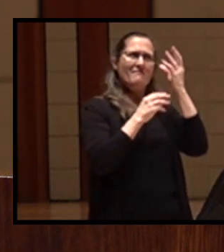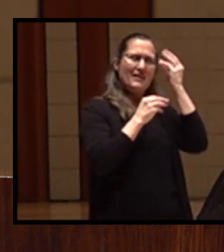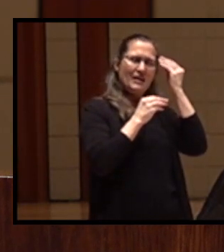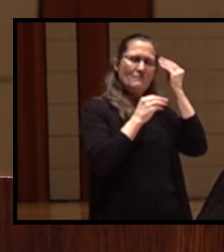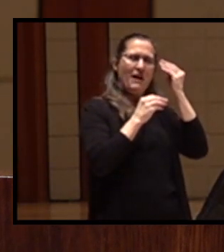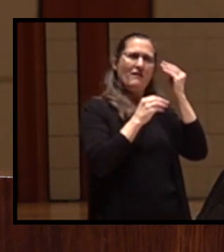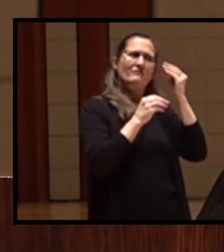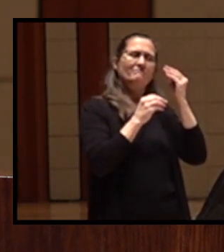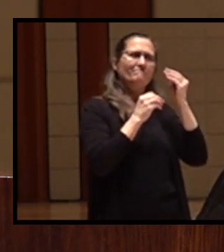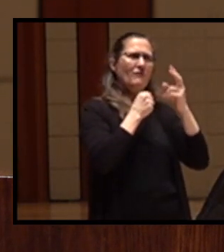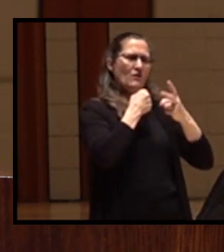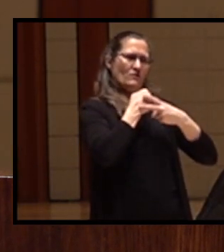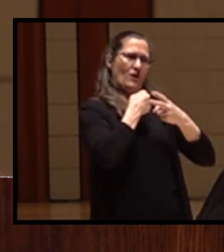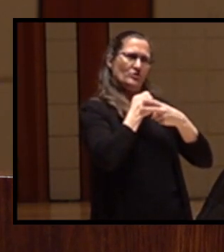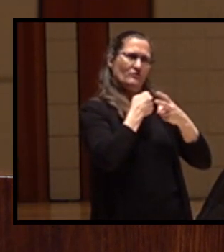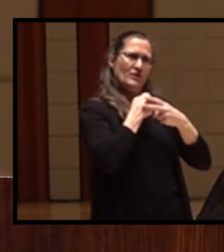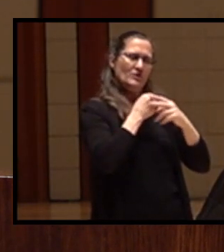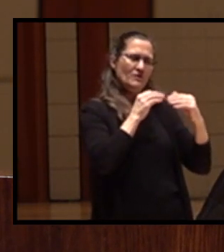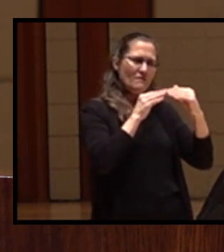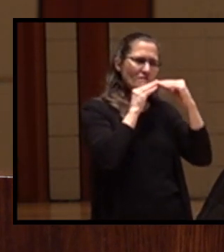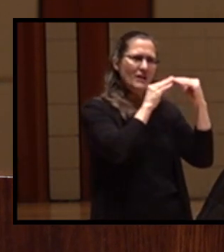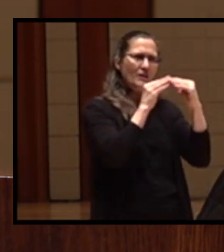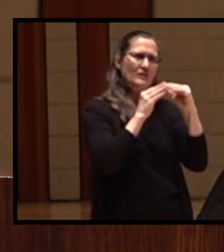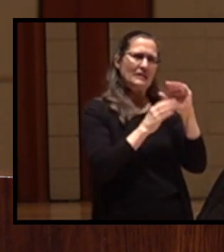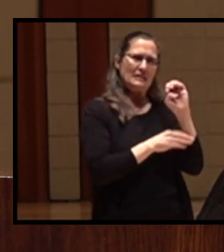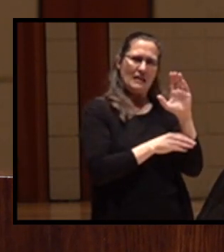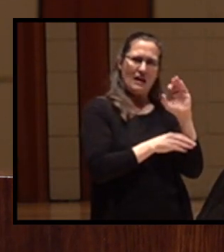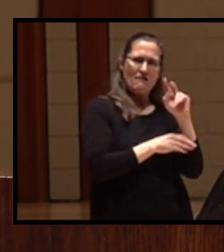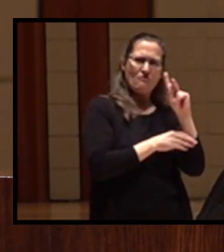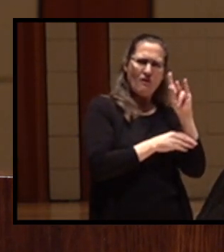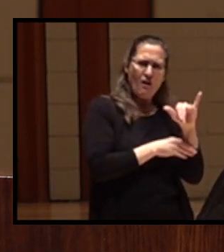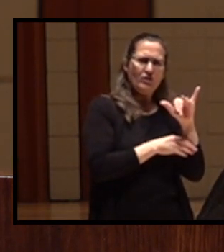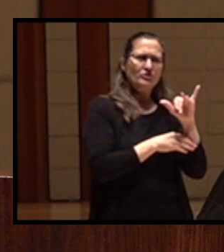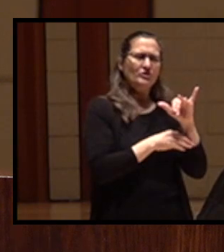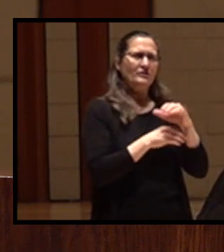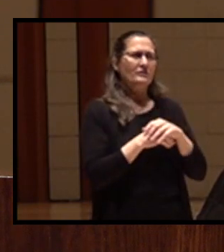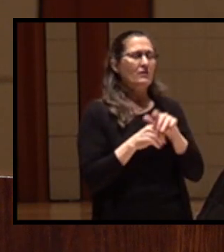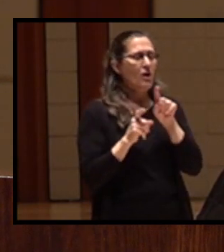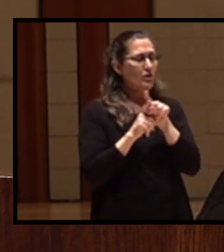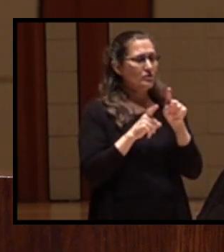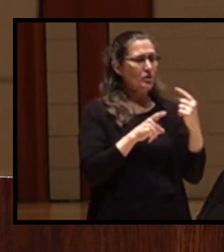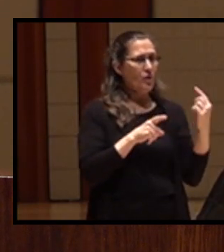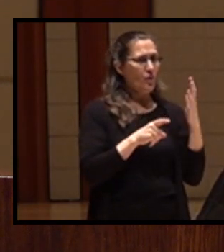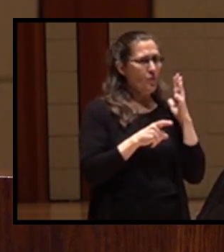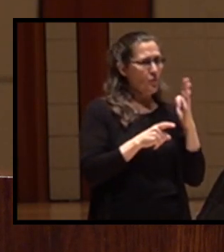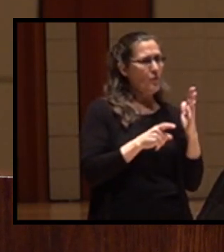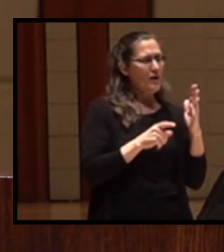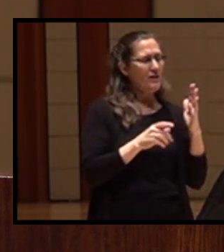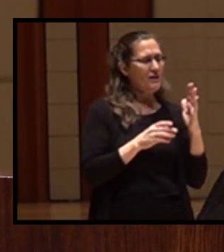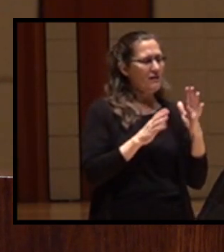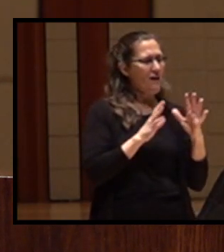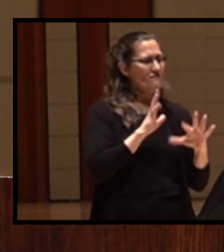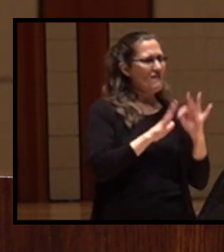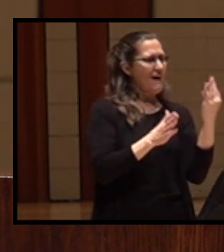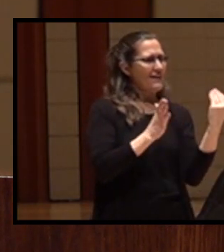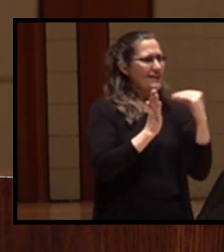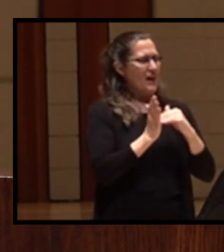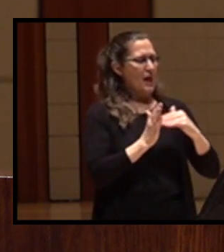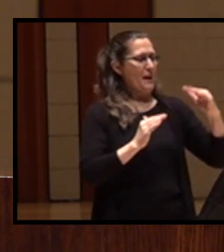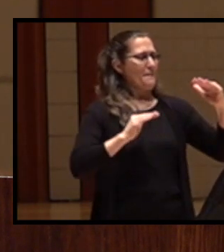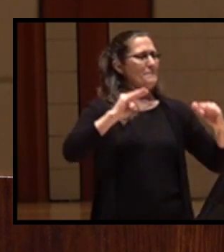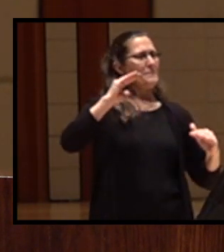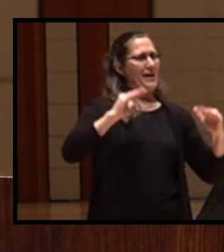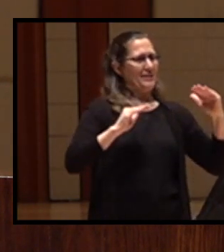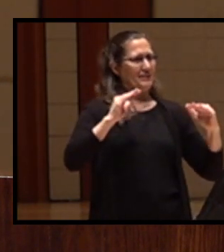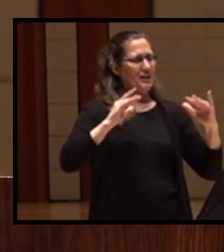fairness and equity, and ecology. In doing so, we will also reclaim our balance and relationship with